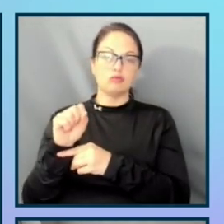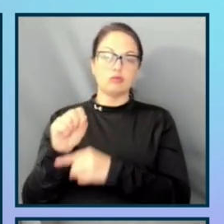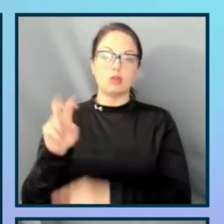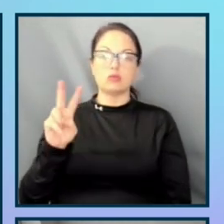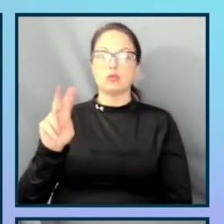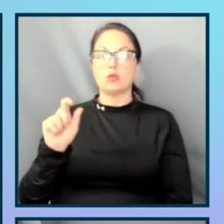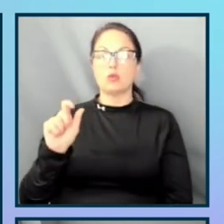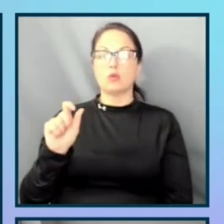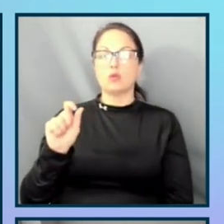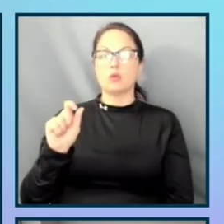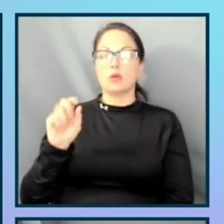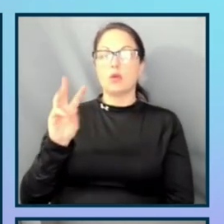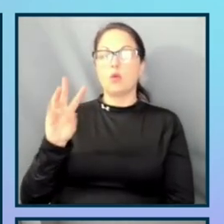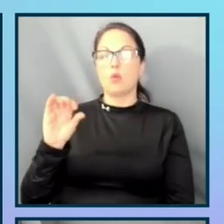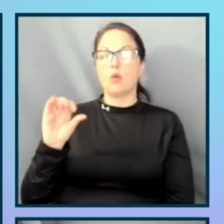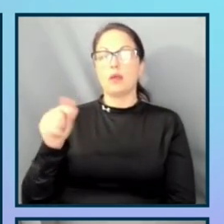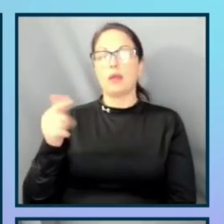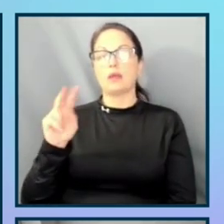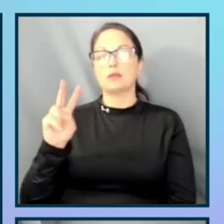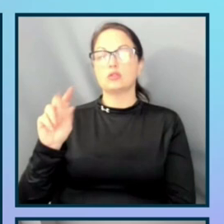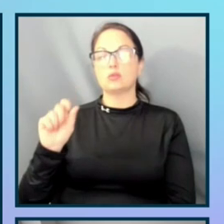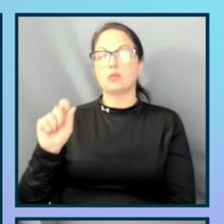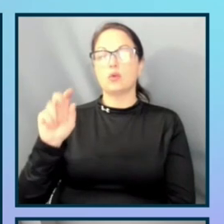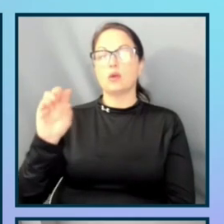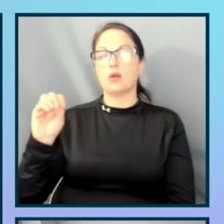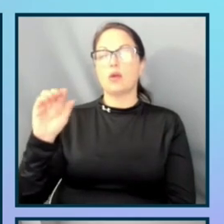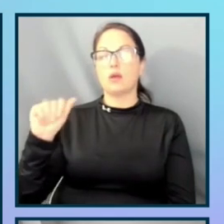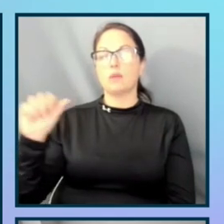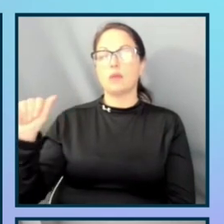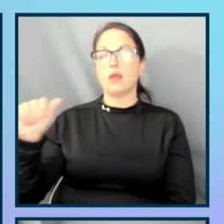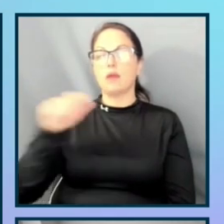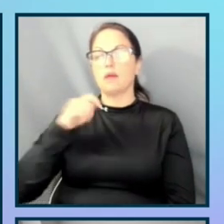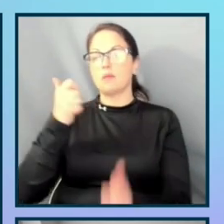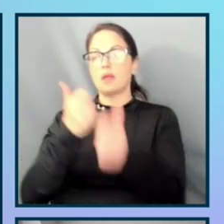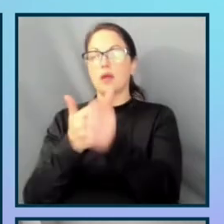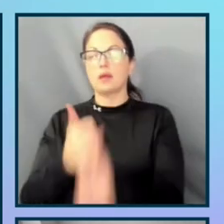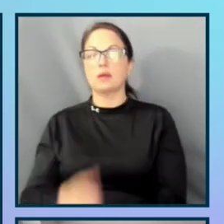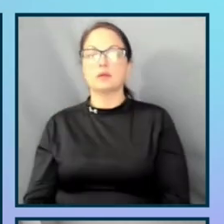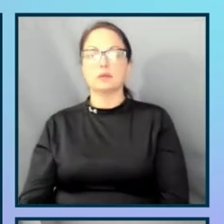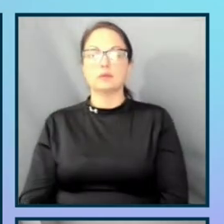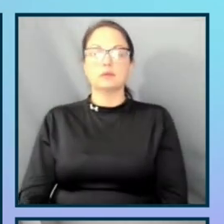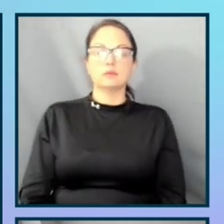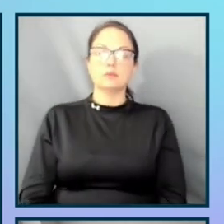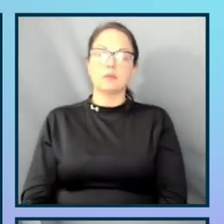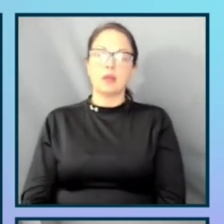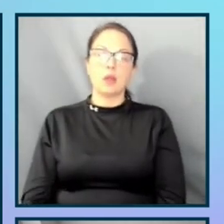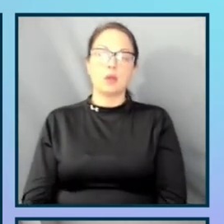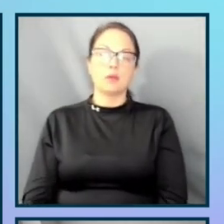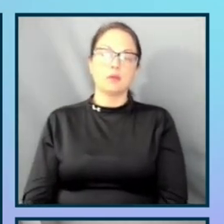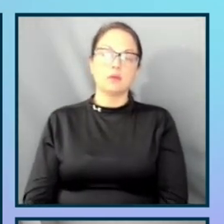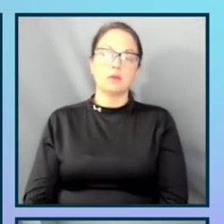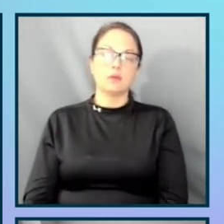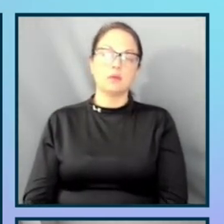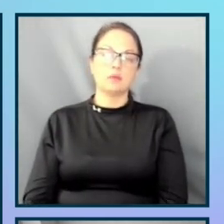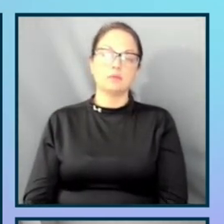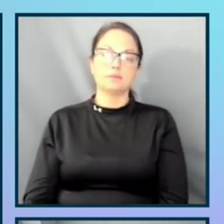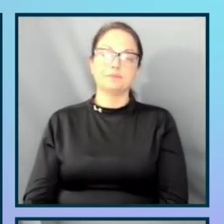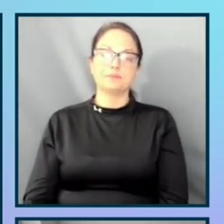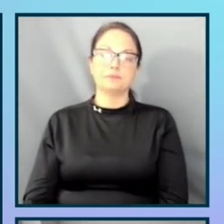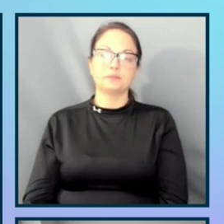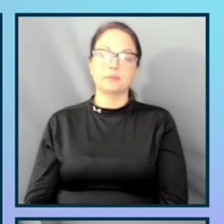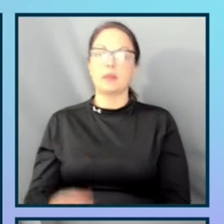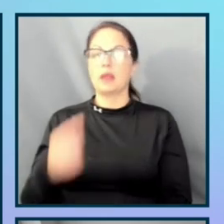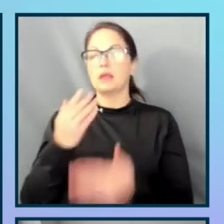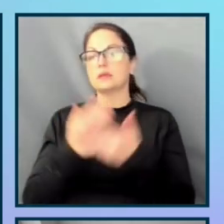compliant. I always call, you know, pronounce it as WCAG, but some people refer to them as WCAG.